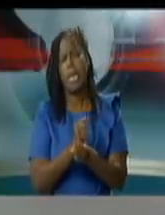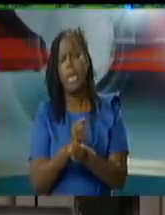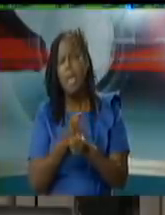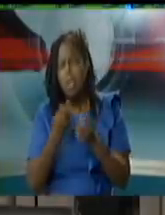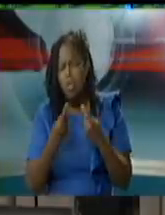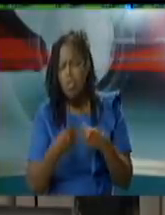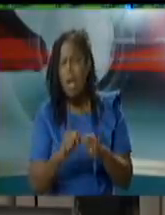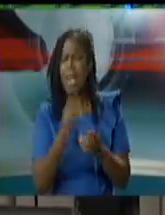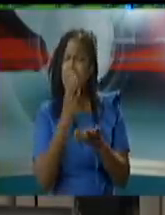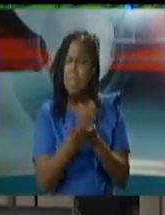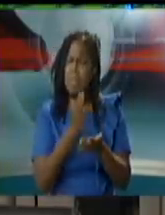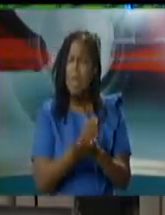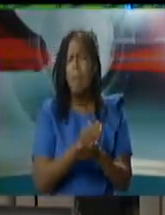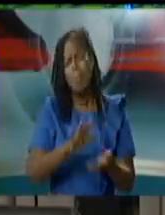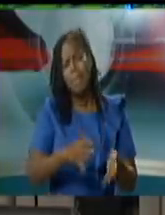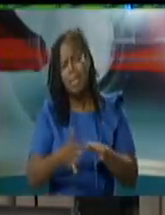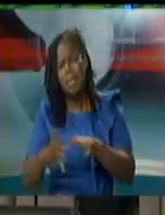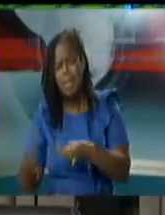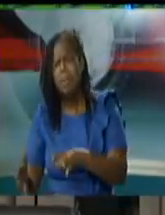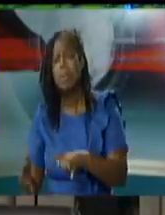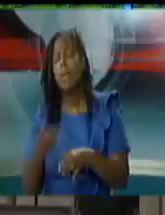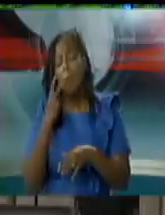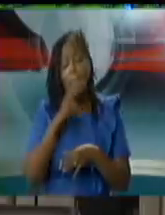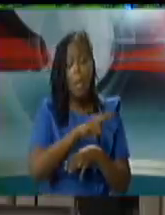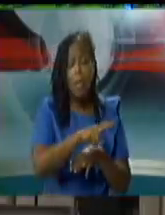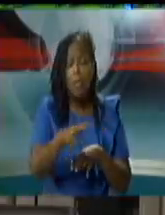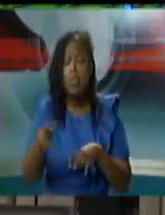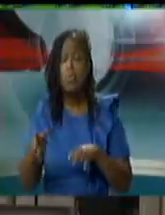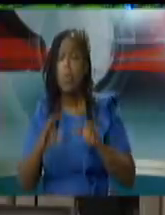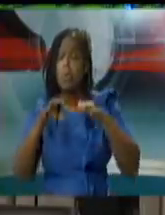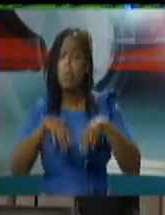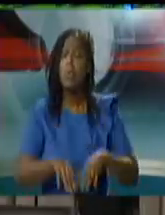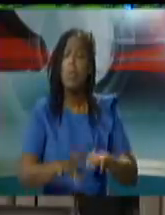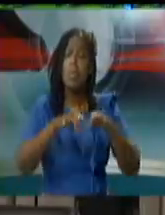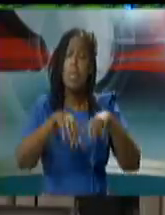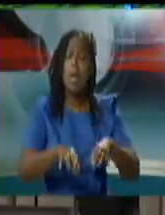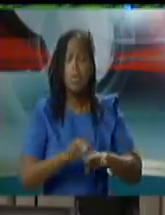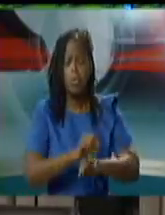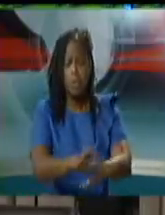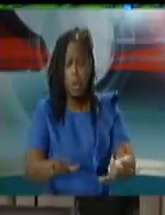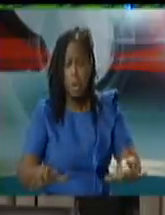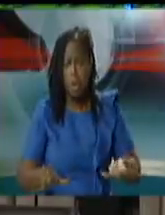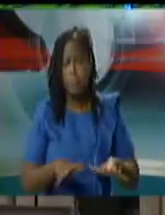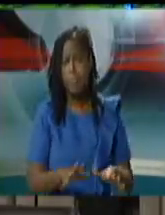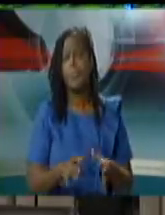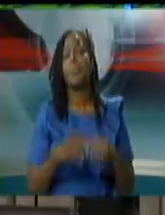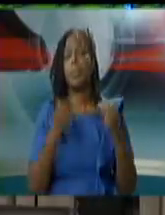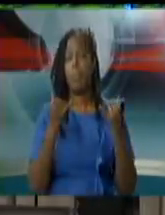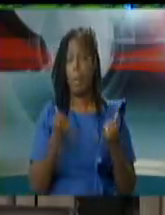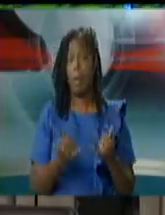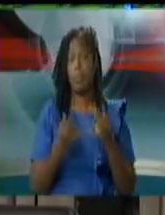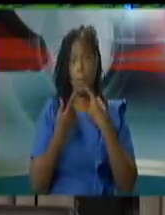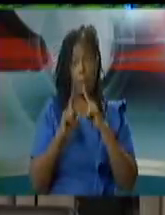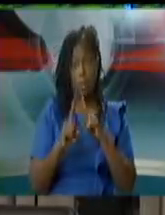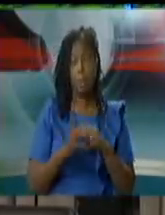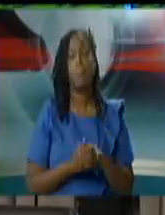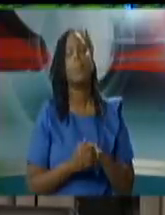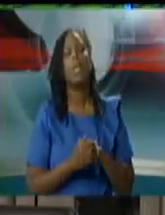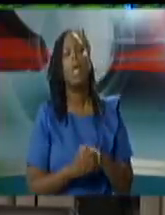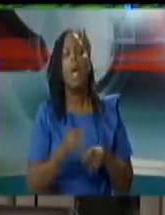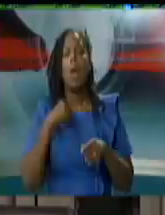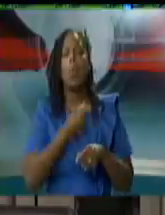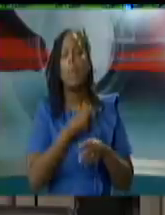so on coming into office it is this government that signed an idb loan for about 50 million u.s dollars